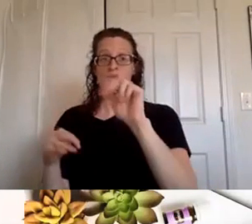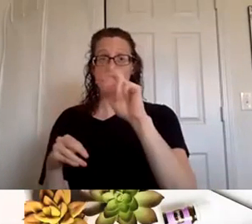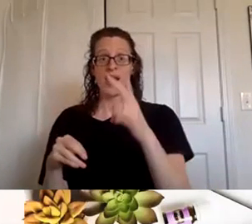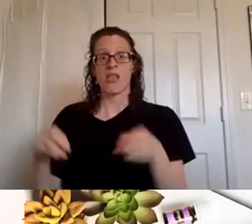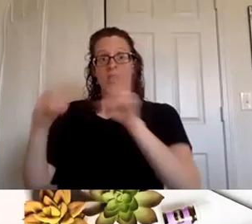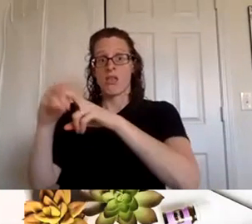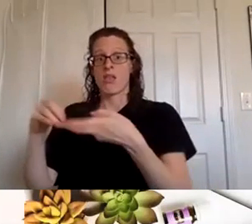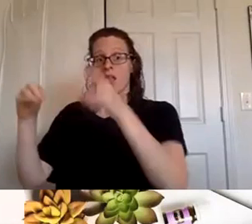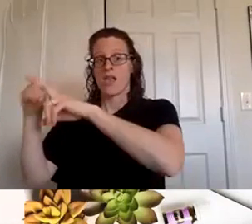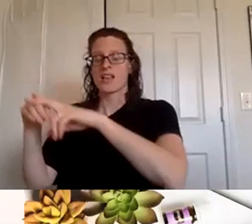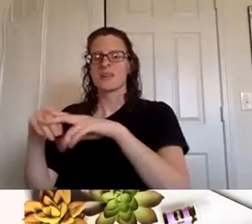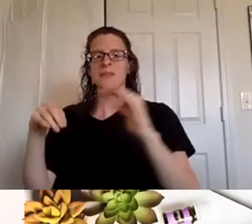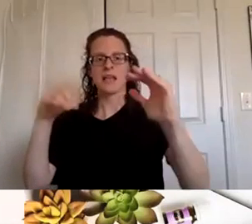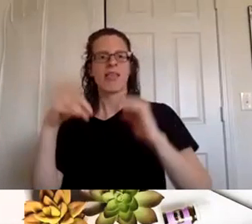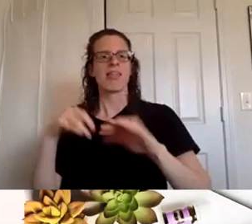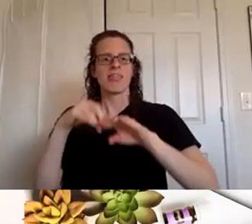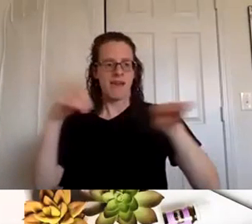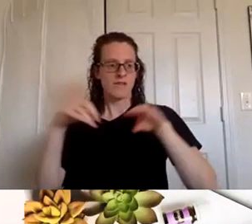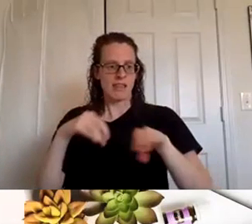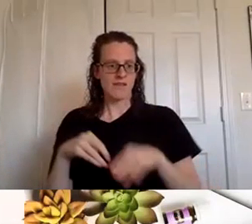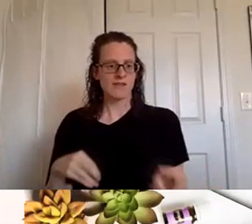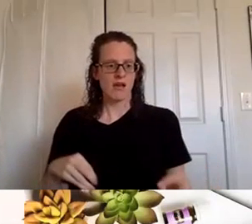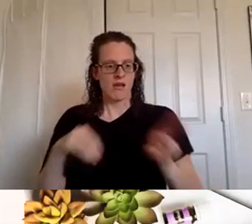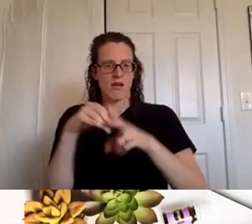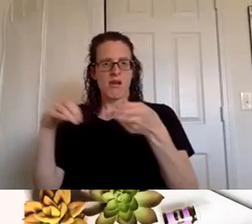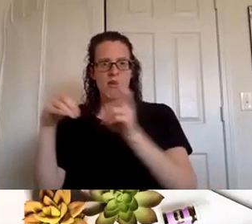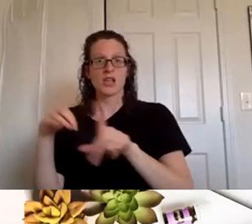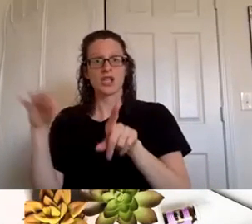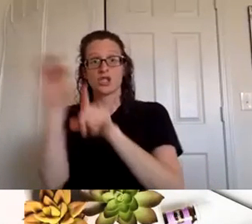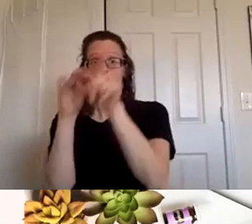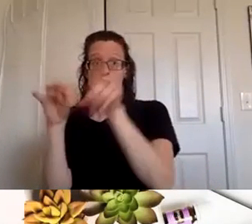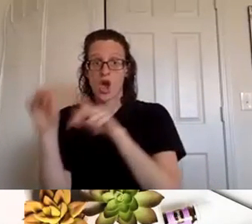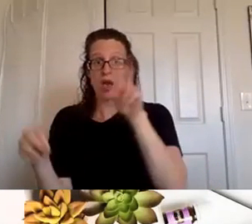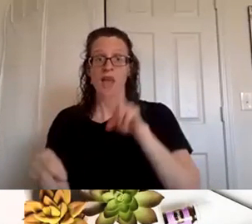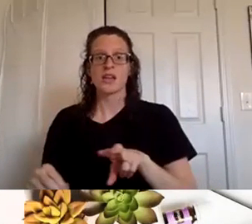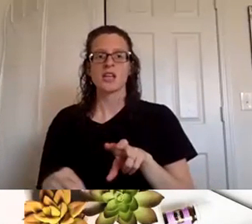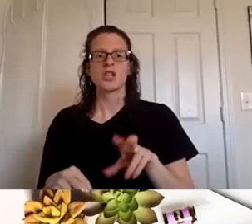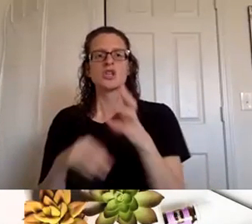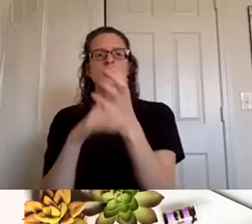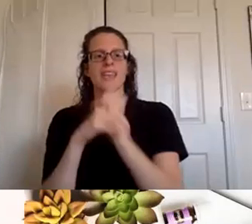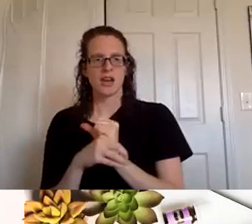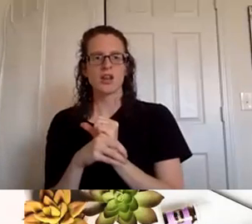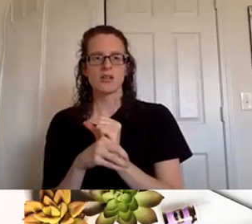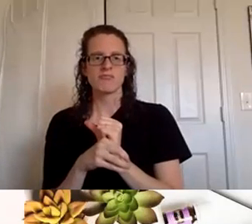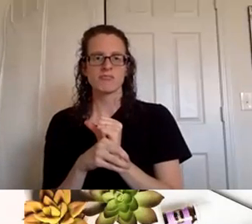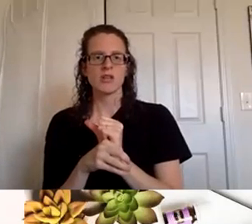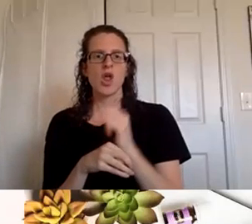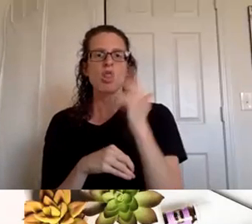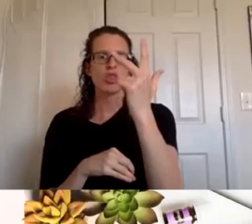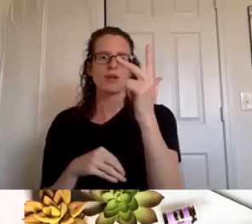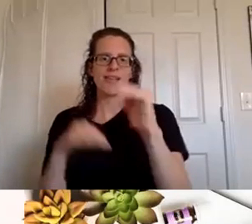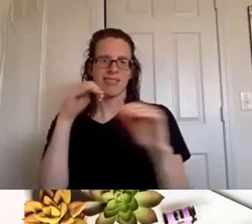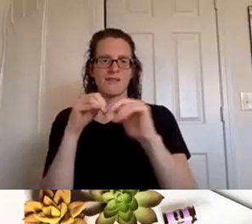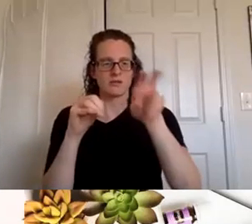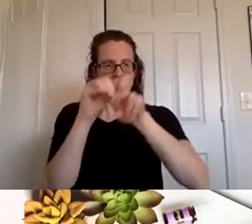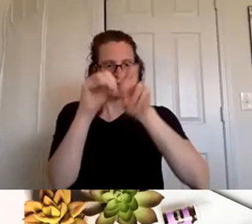paid on deeper levels you see um at the rank of star you start receiving commissions on people that are three levels under you